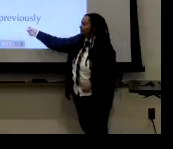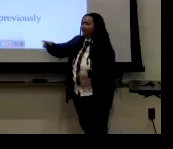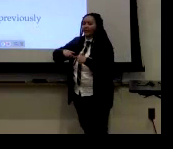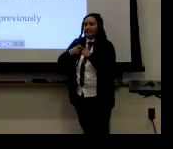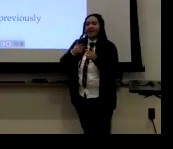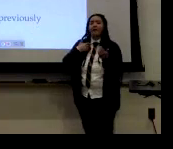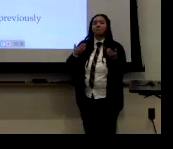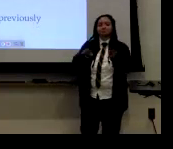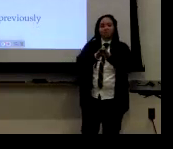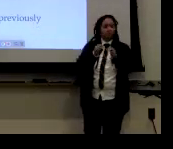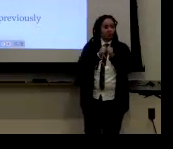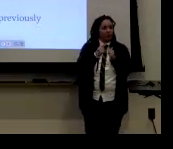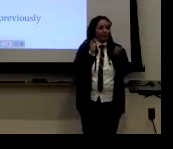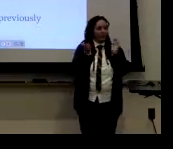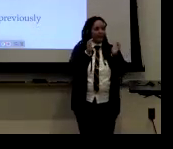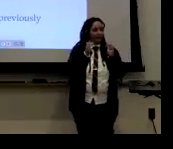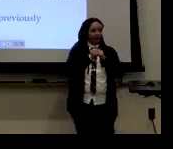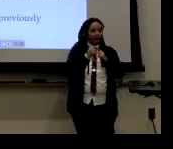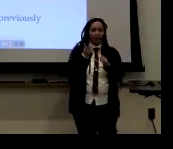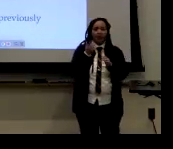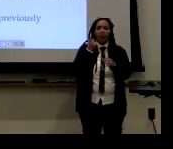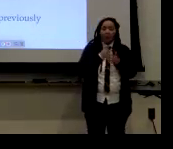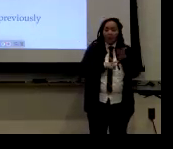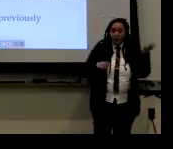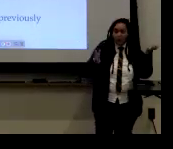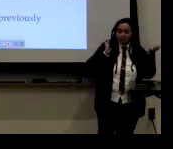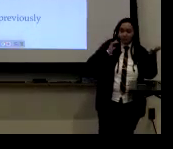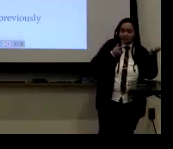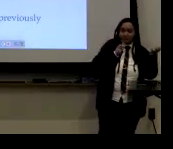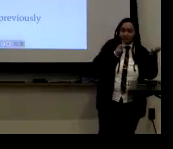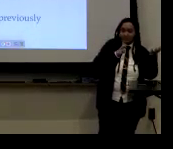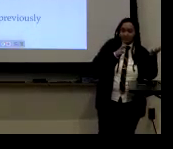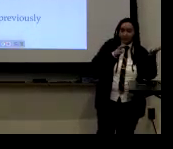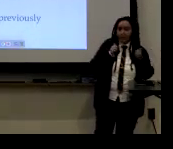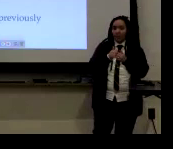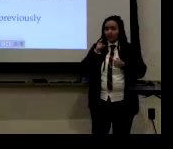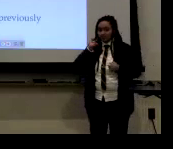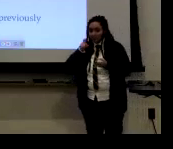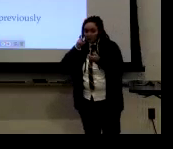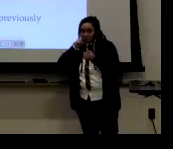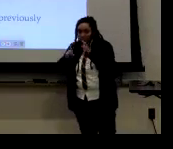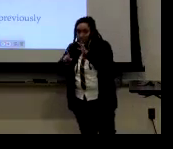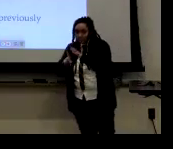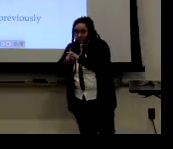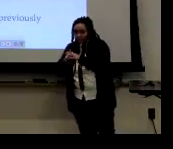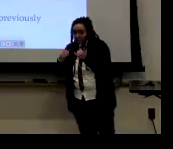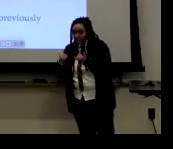And I'll explain that later. And then I'll close with the comparison of gender.